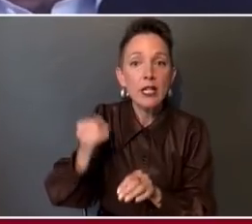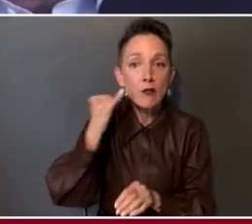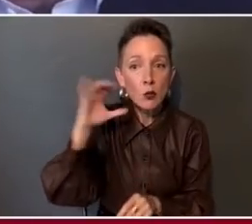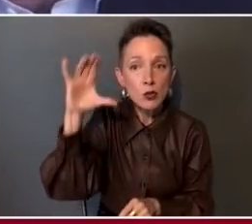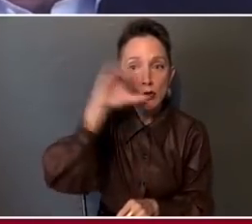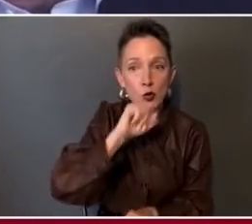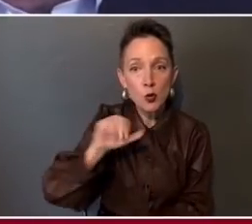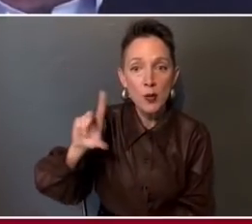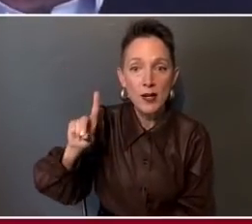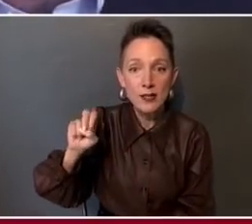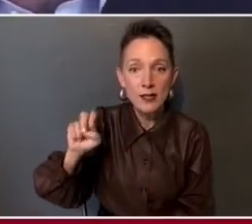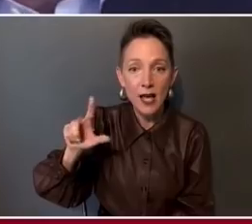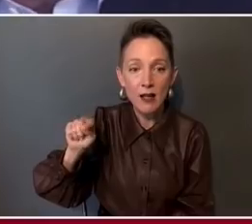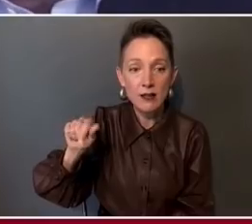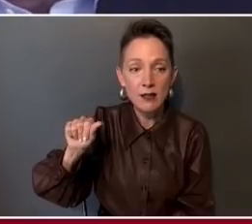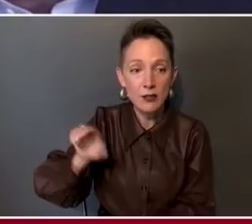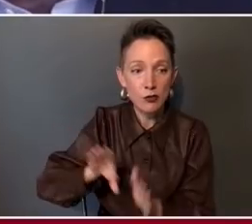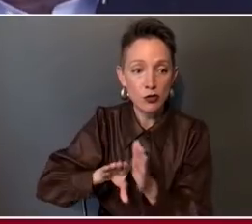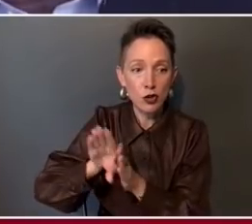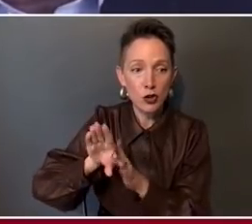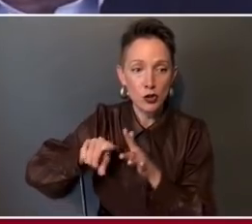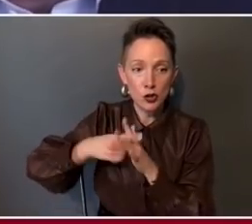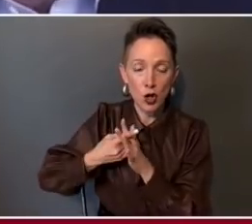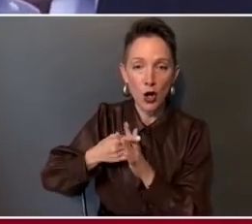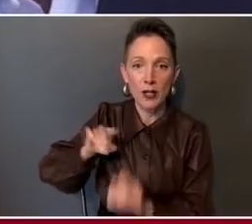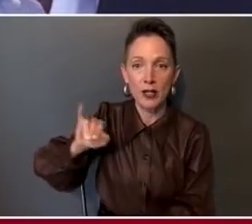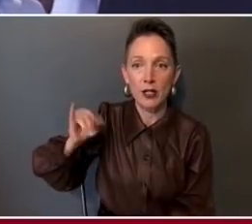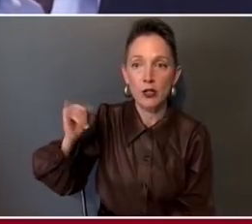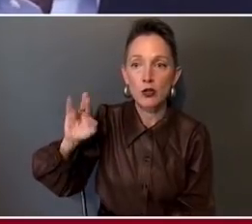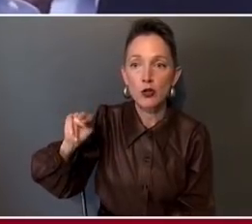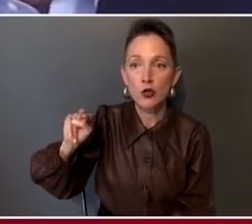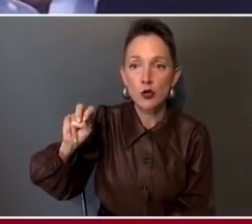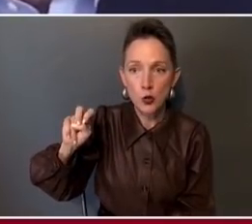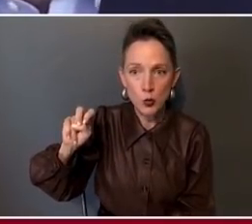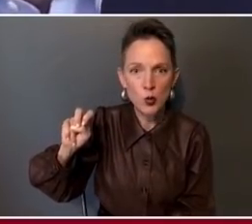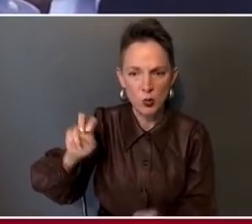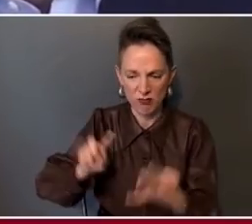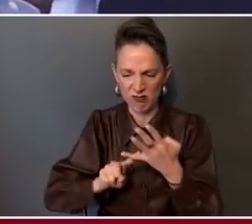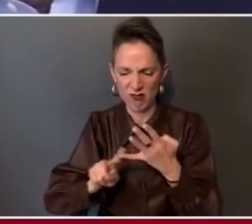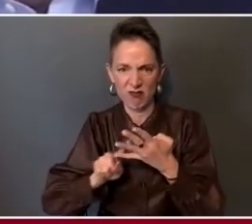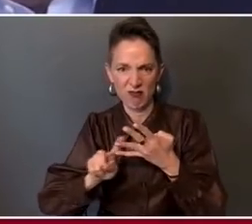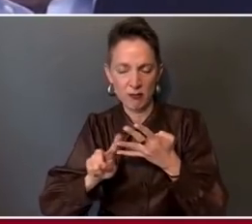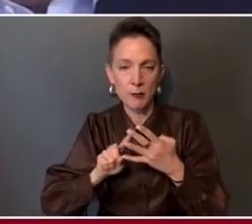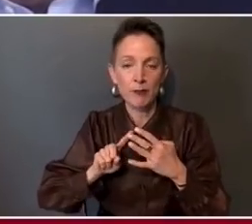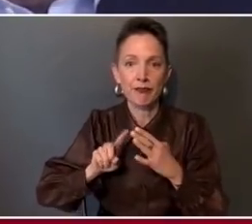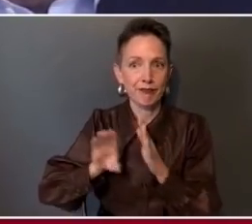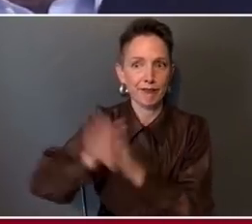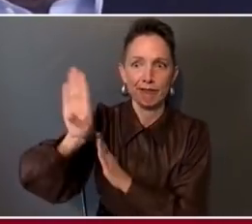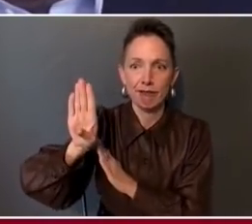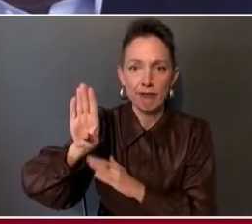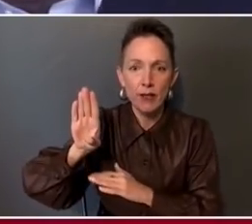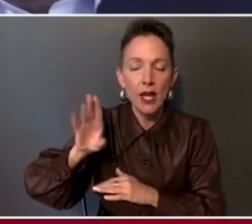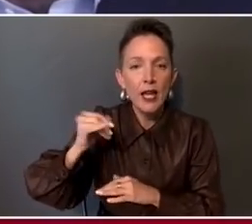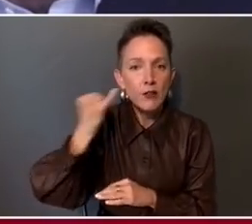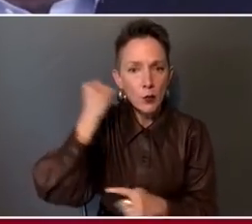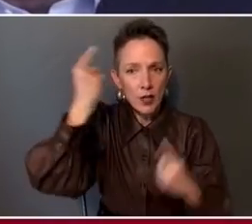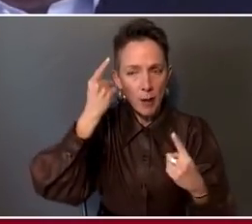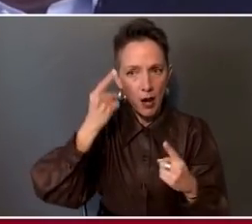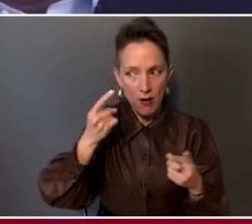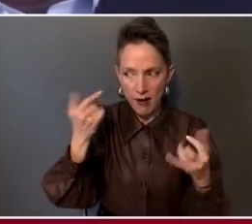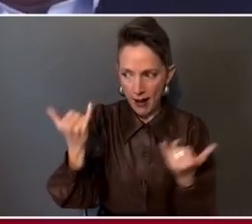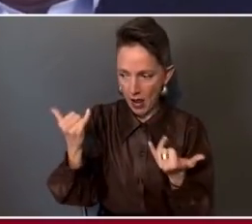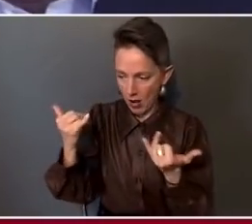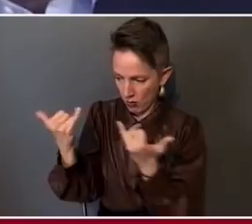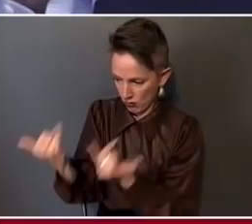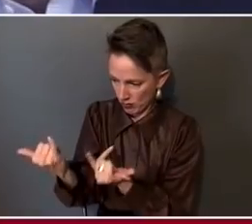started roughly in late June, which is when it did in this country, and you look at where we're at today, since late